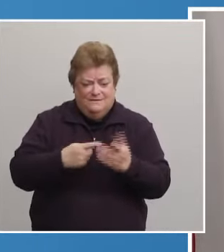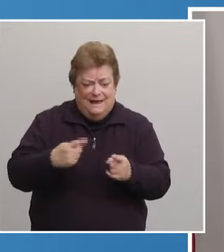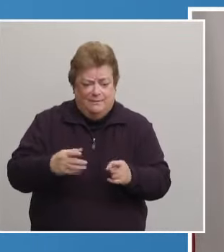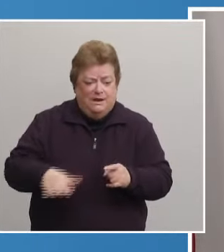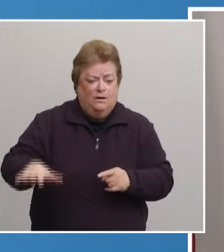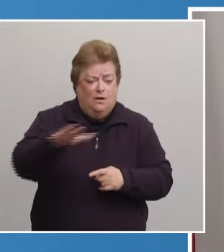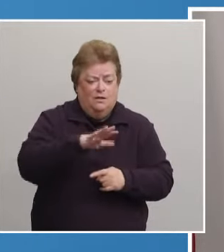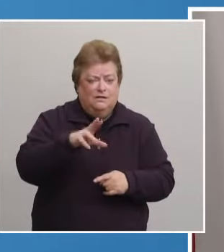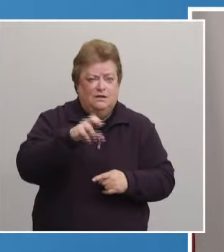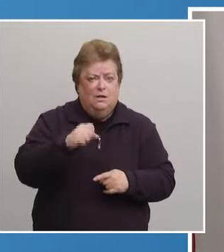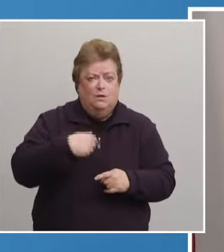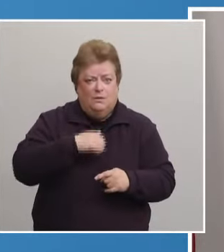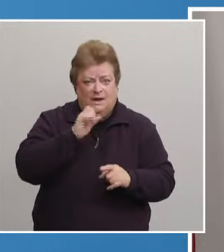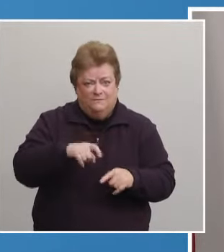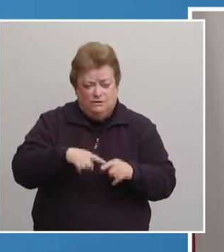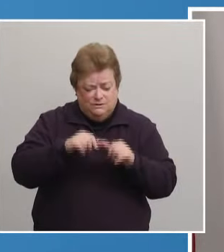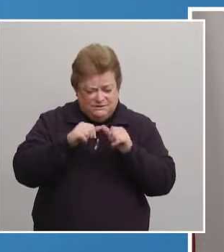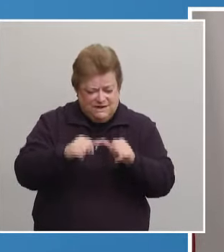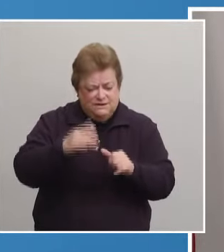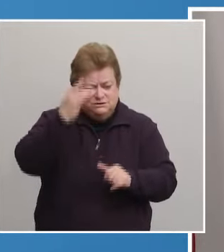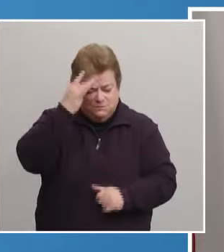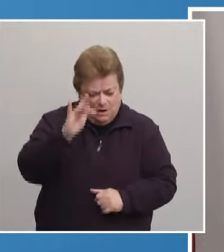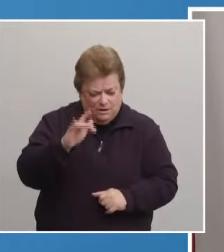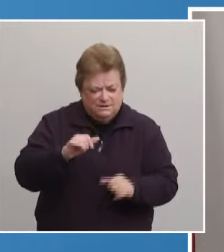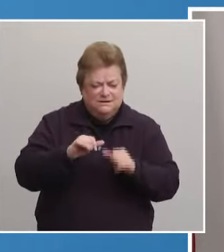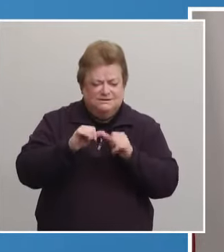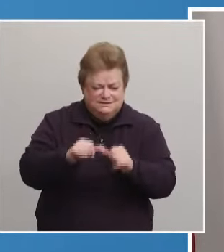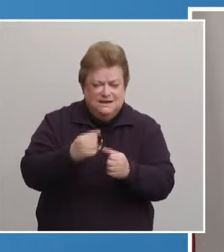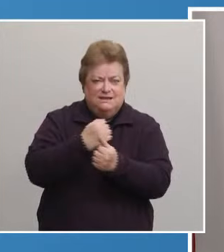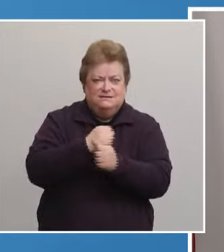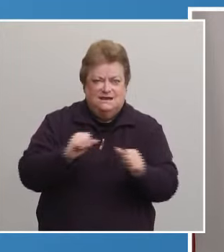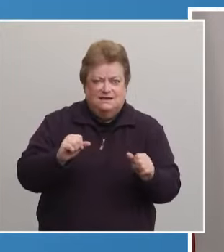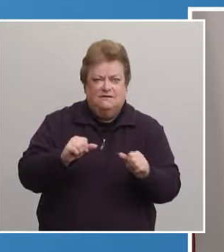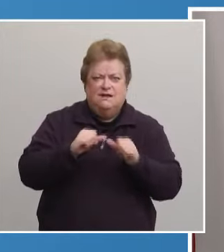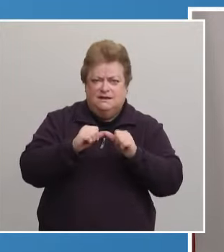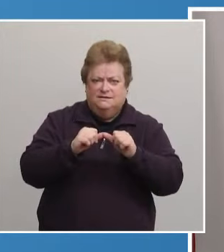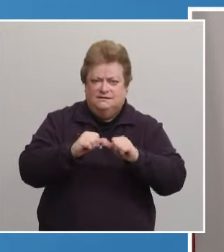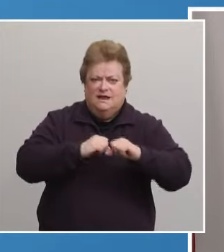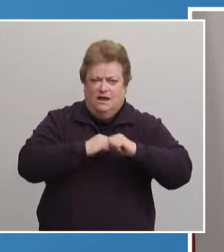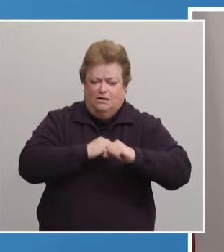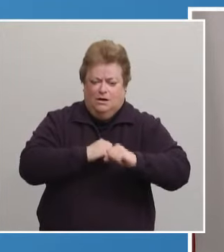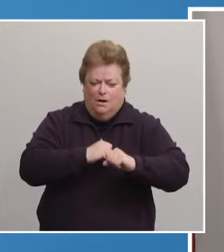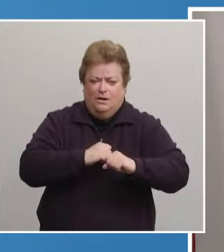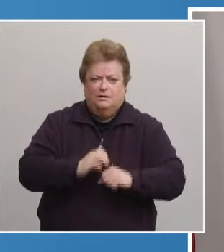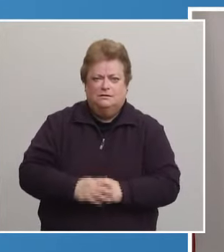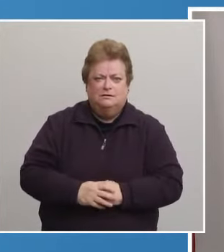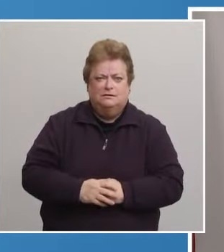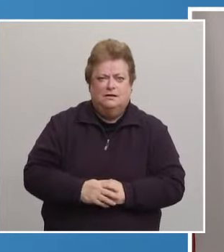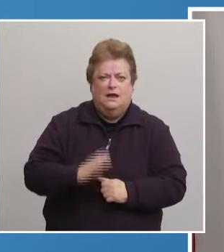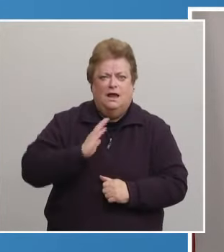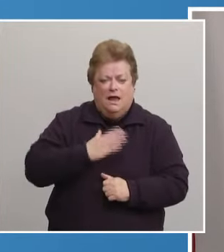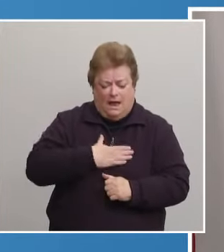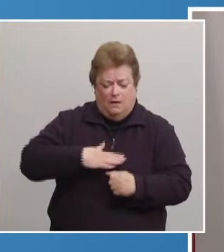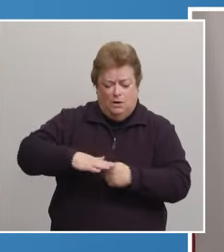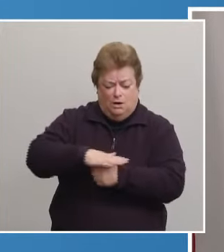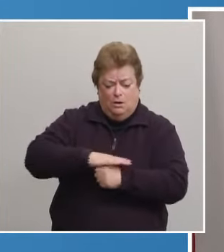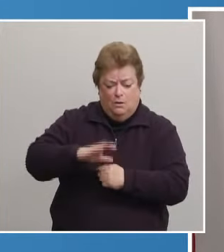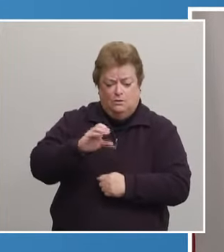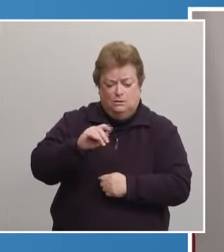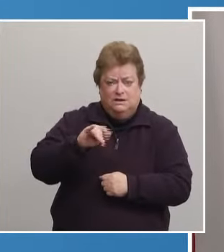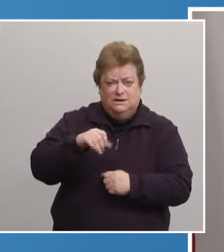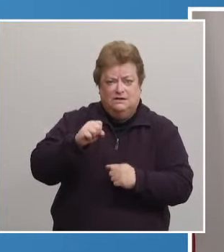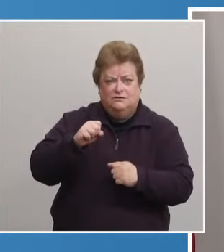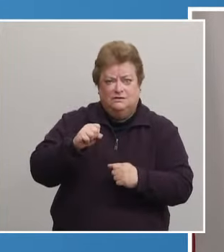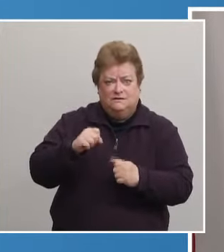please stay smart, stay safe, and stay on guard. Our local conditions and numbers improved again this